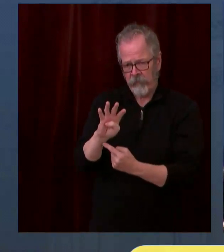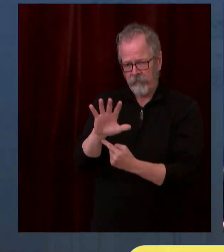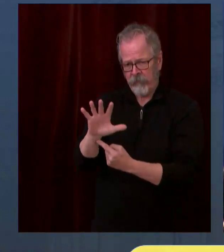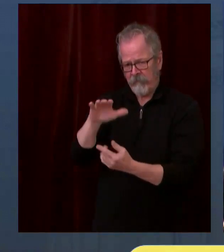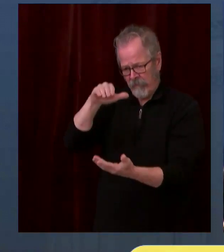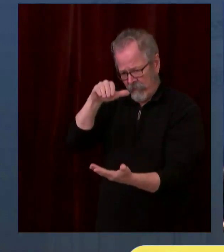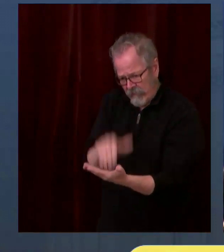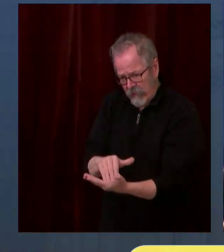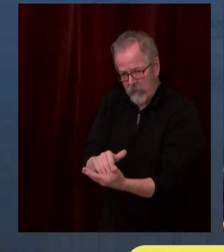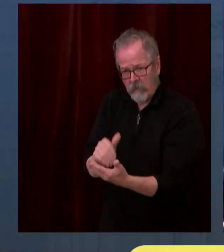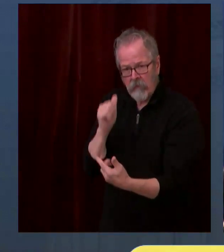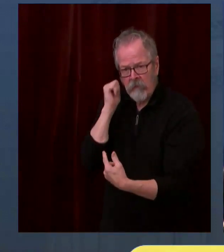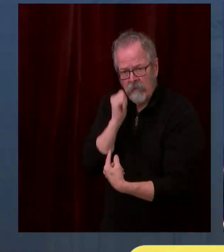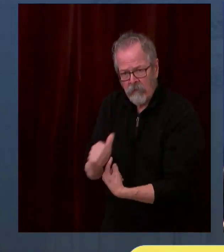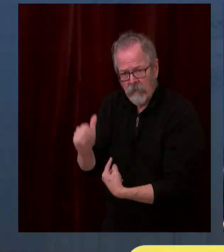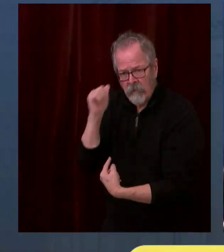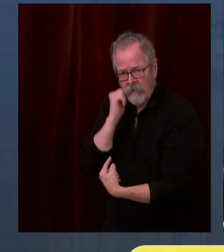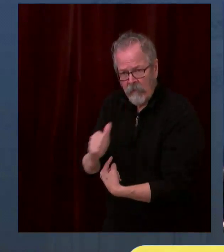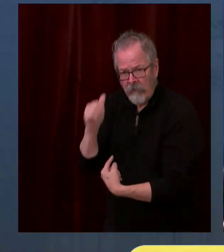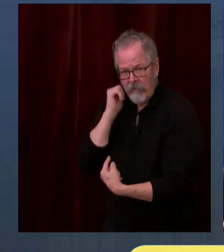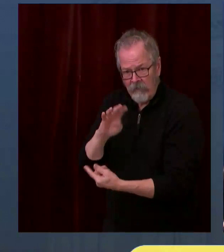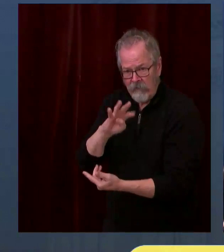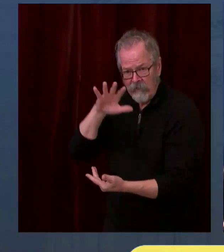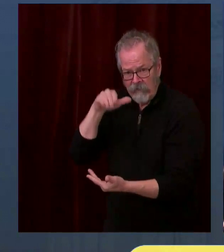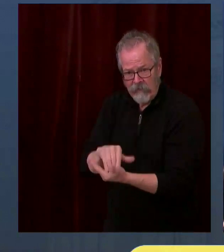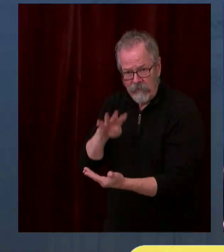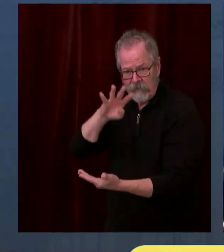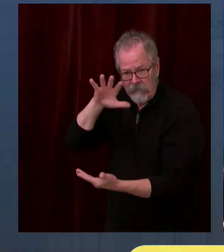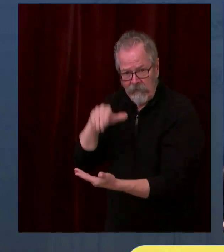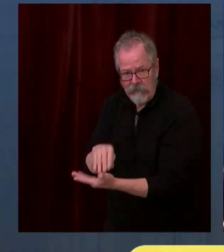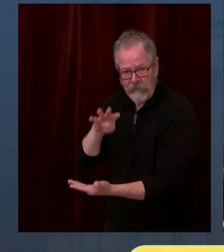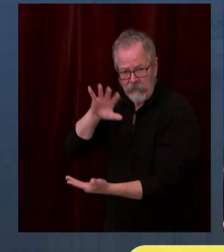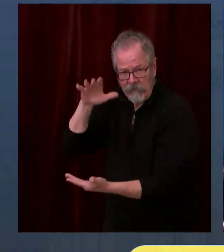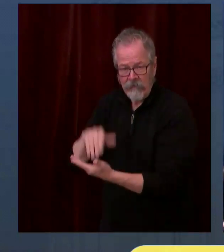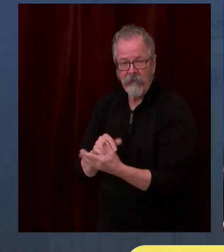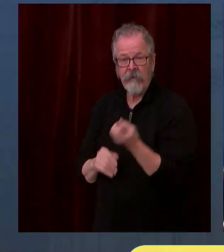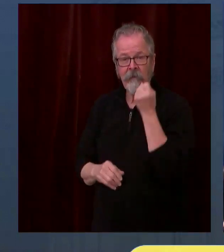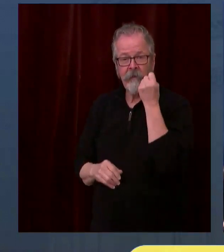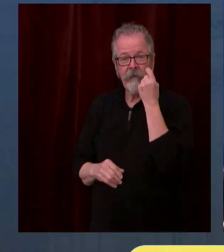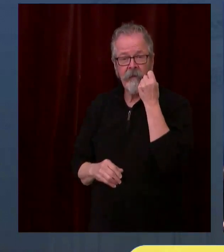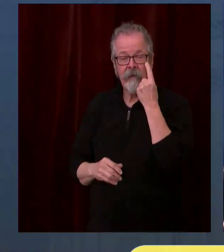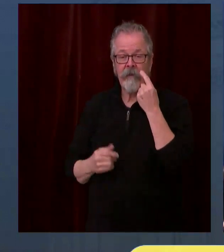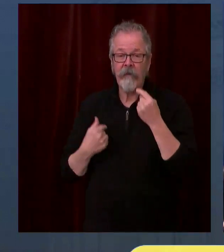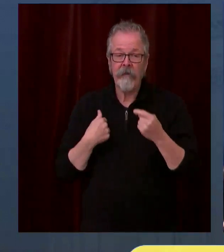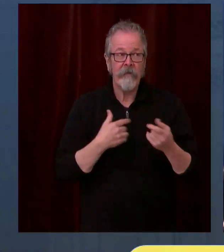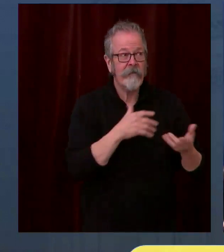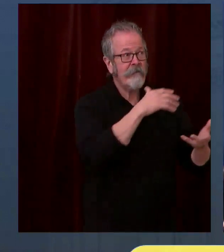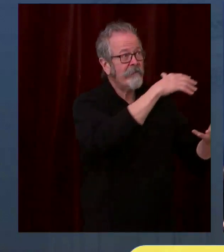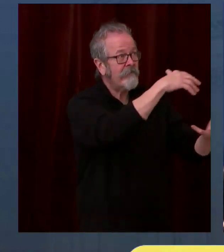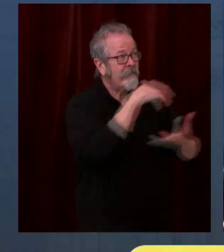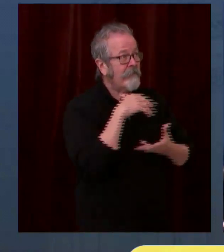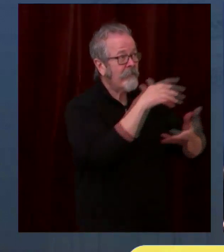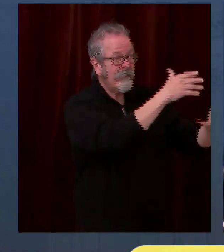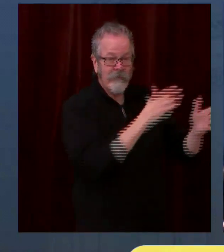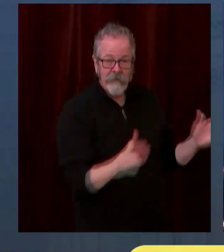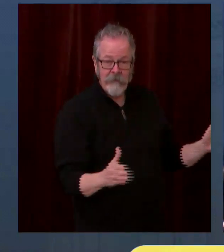current vaccine allocation by the federal government by several fold. So we are today